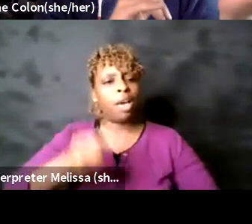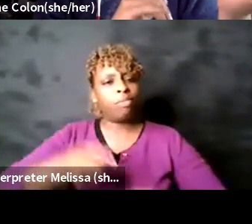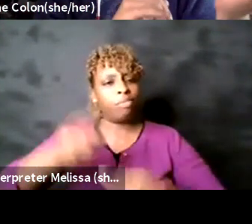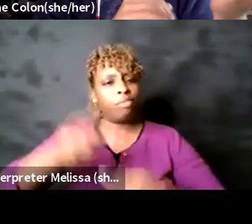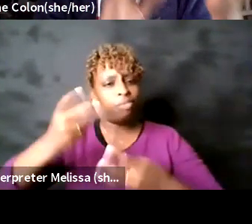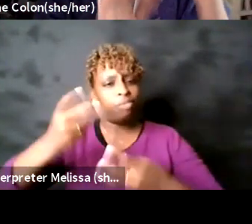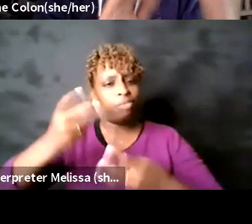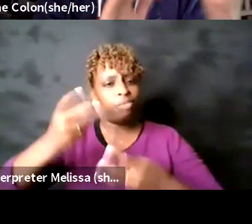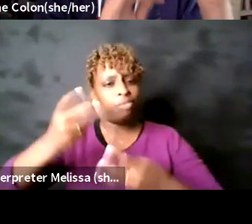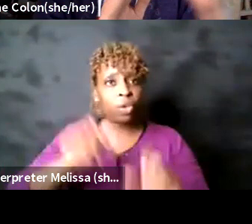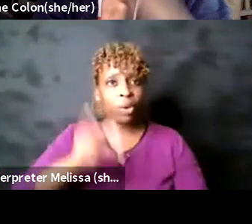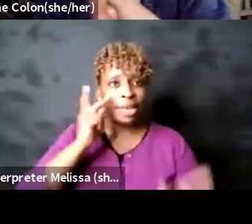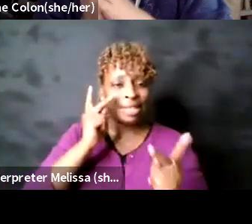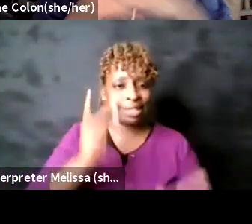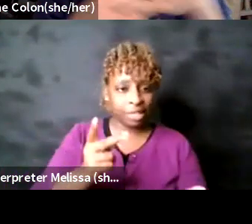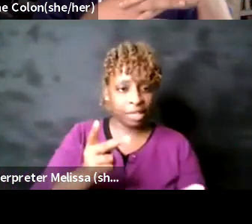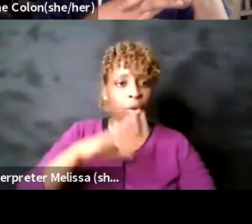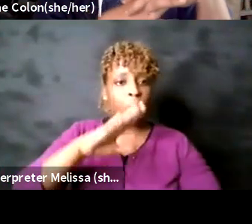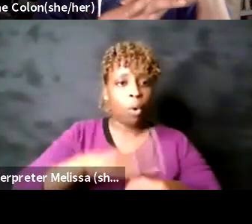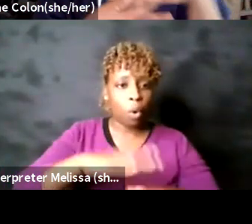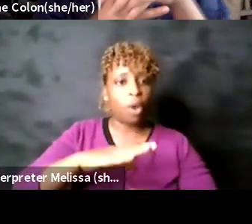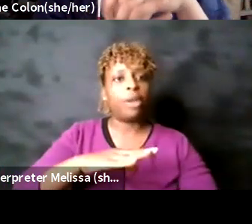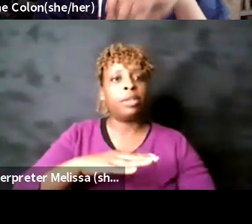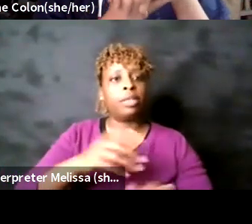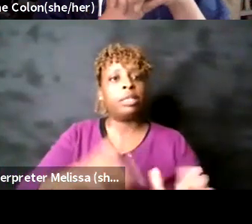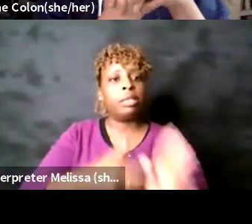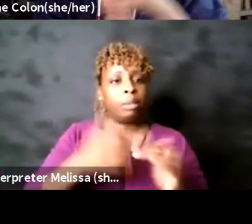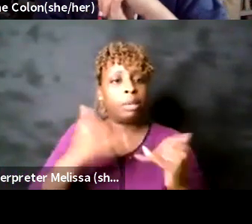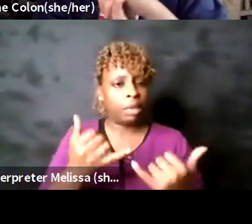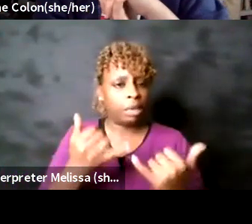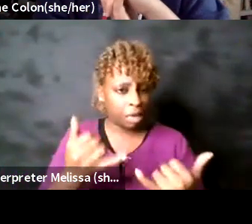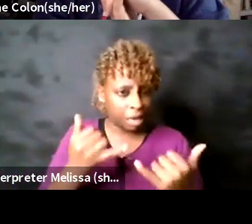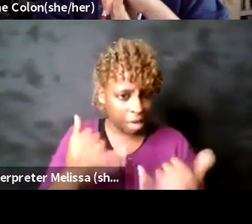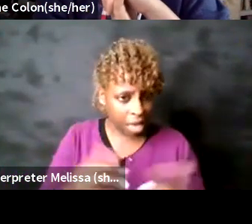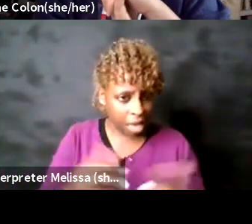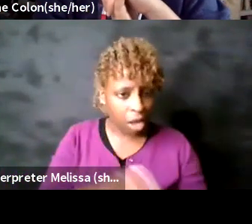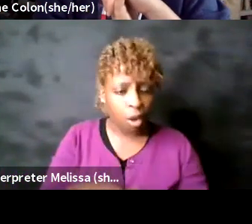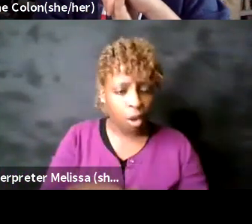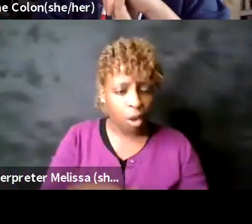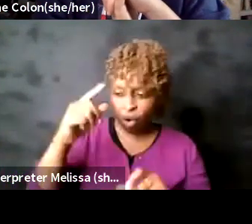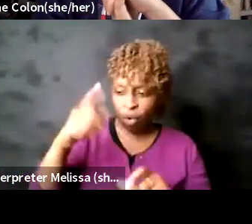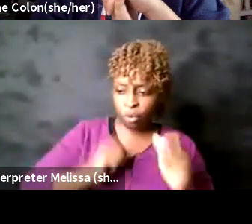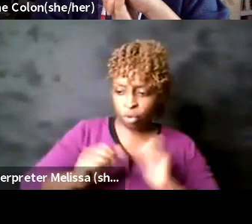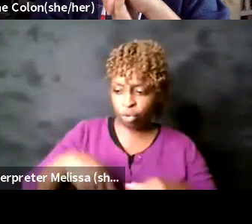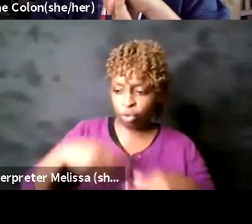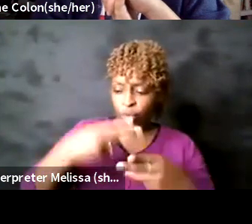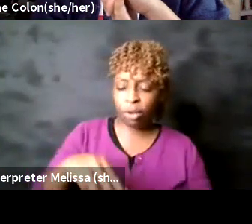can see a live performance and there might be two different options for that we did just wrap up the wasteland and we are now into uh